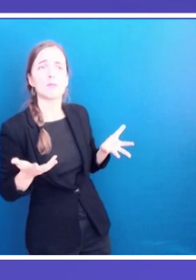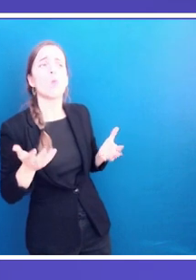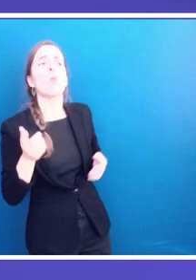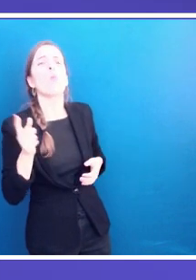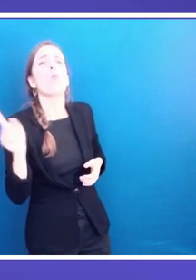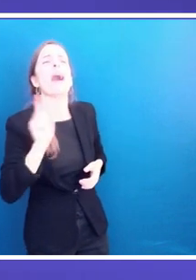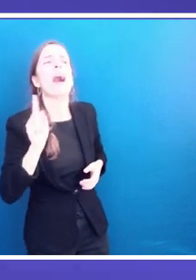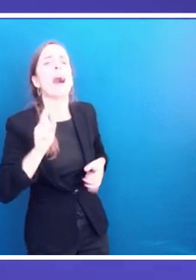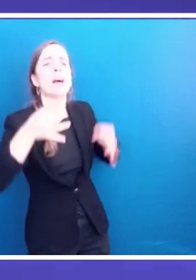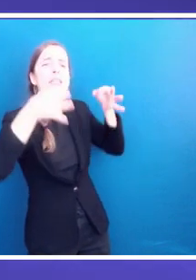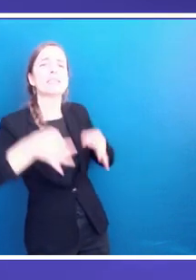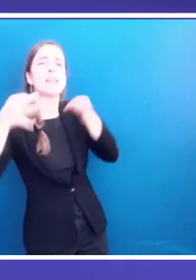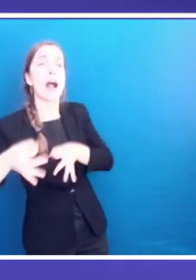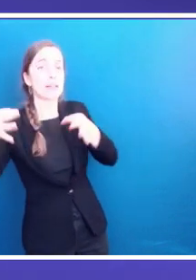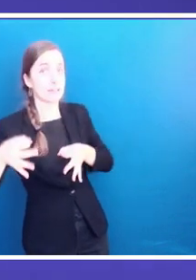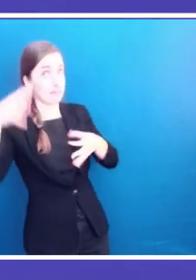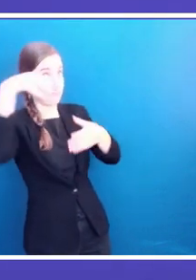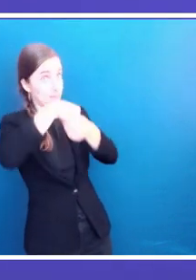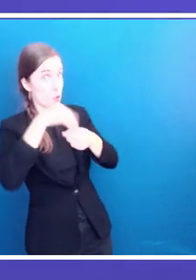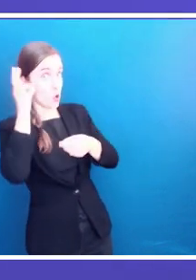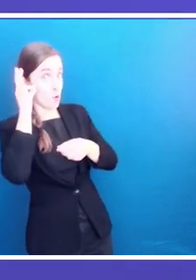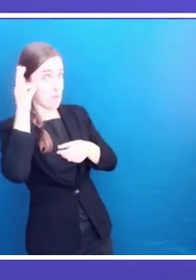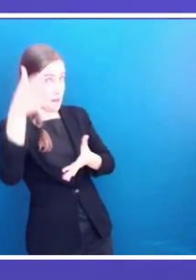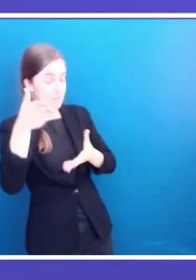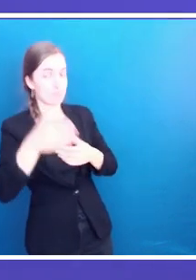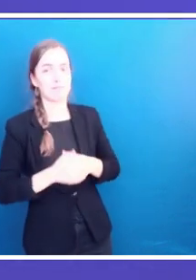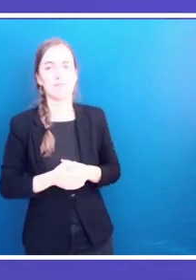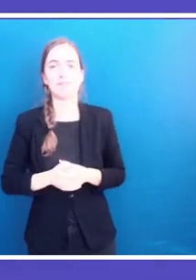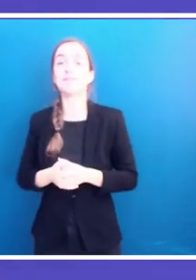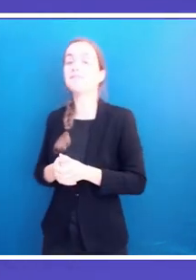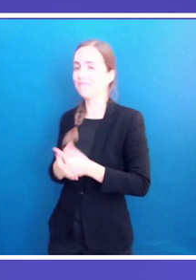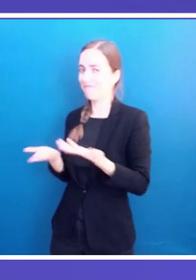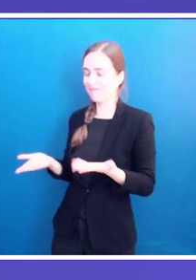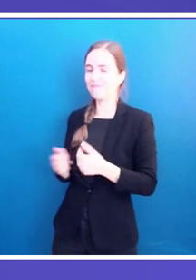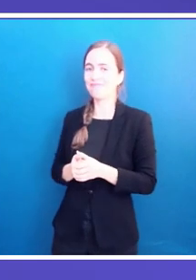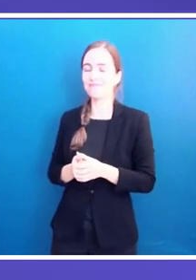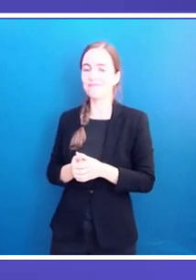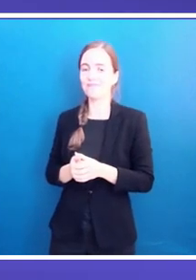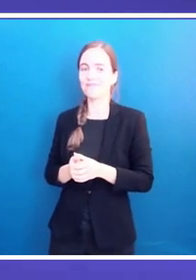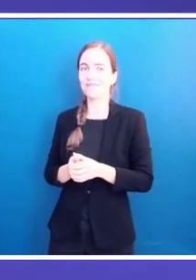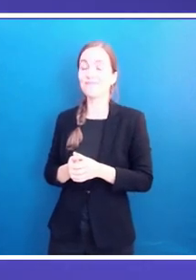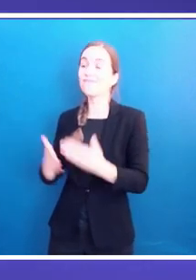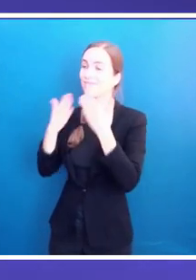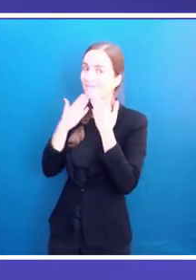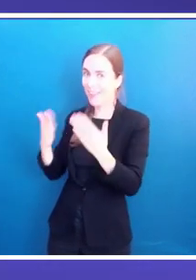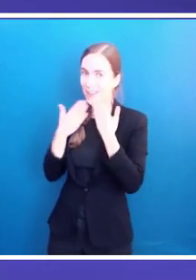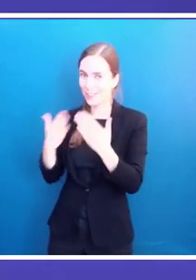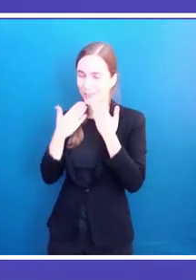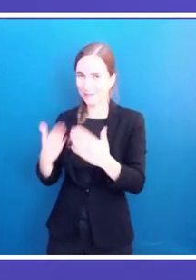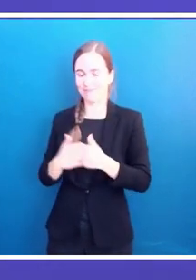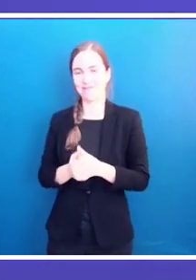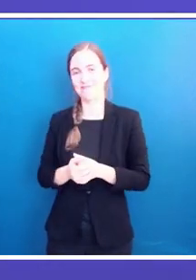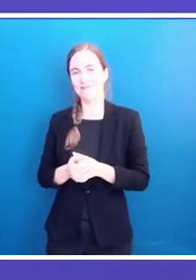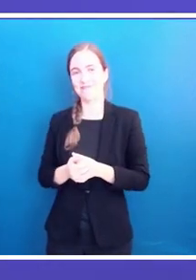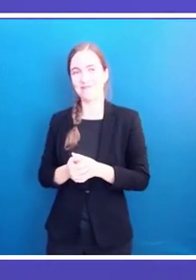Thank you, Mrs. Hadadan. Let me begin by saying that it's a pleasure to share this session with